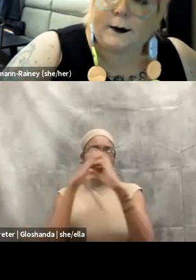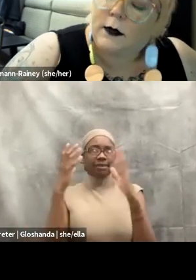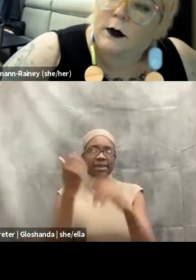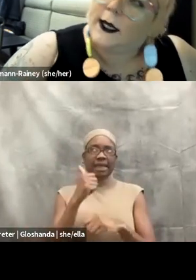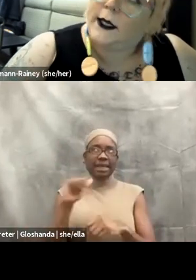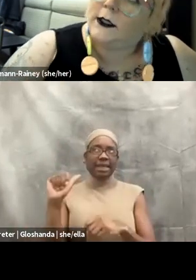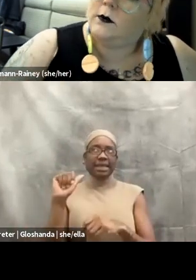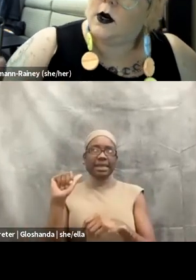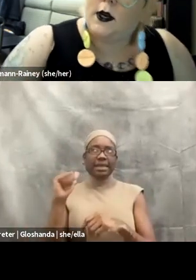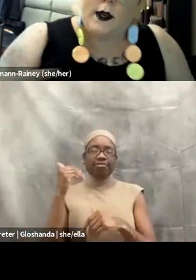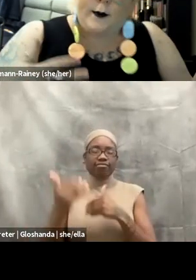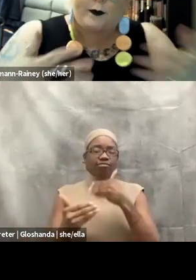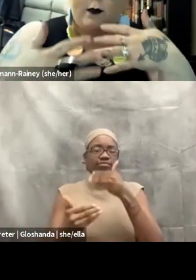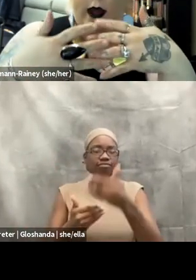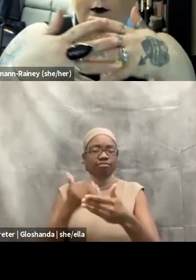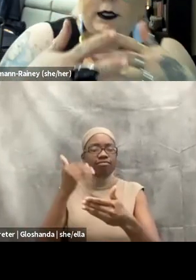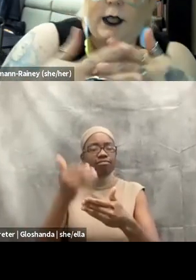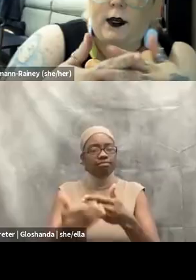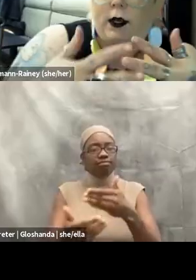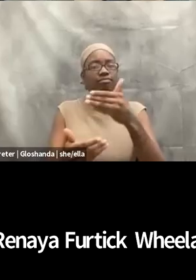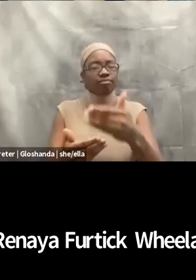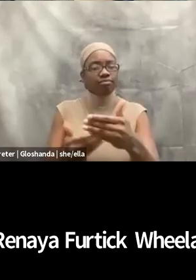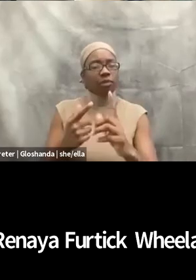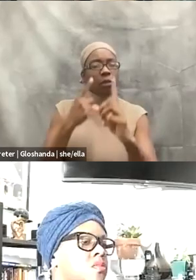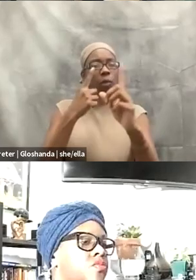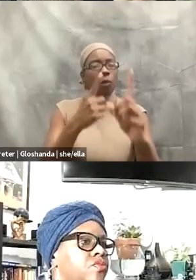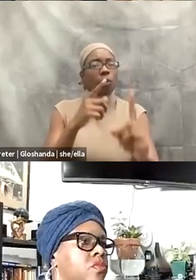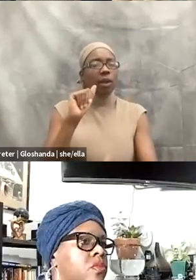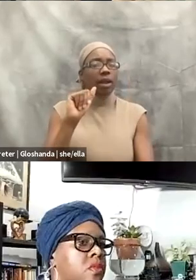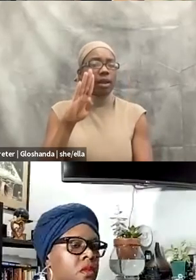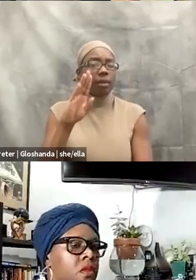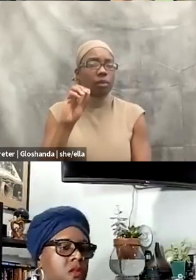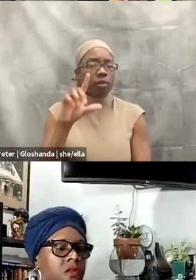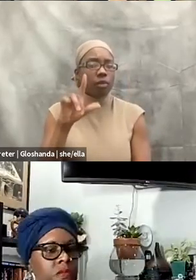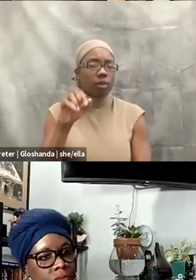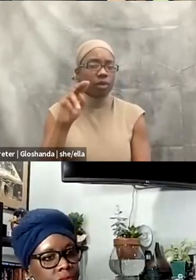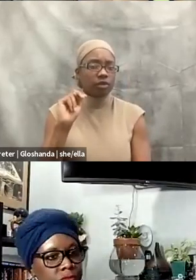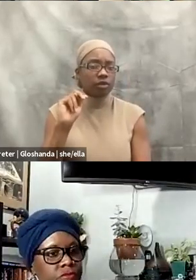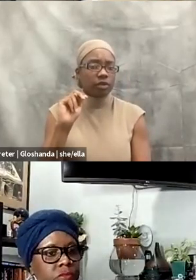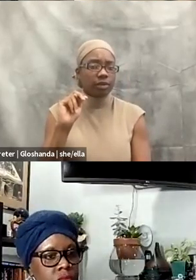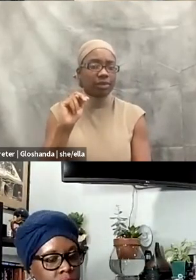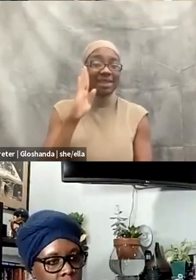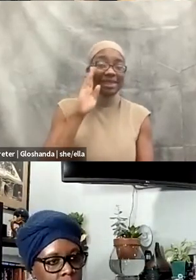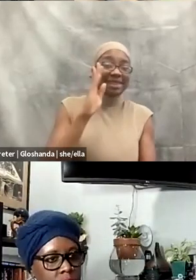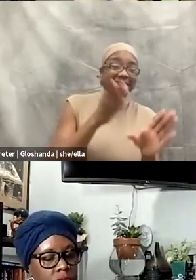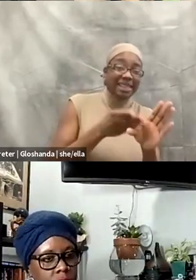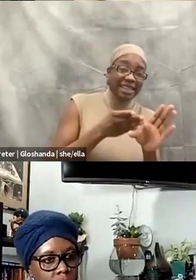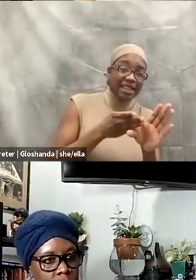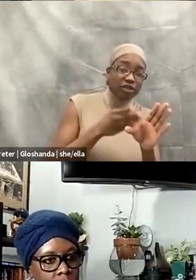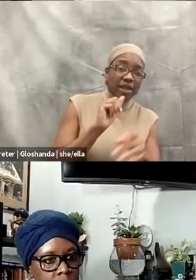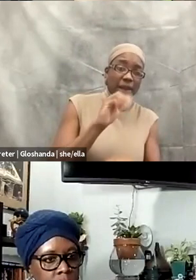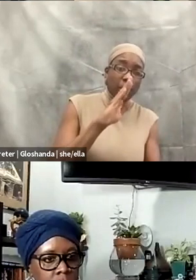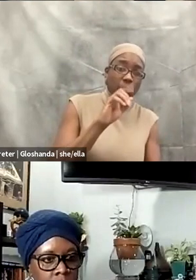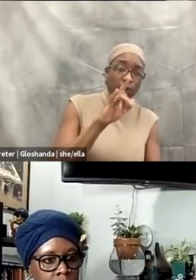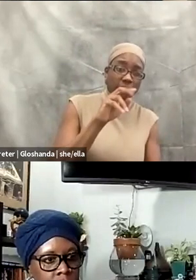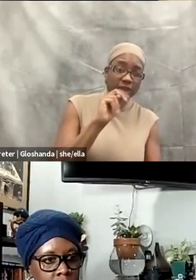any steps that we're taking toward, um, abolition, both, to include both psychiatric abolition and, um,